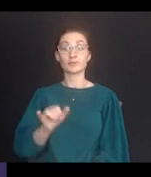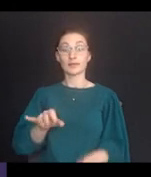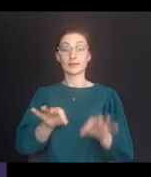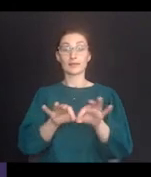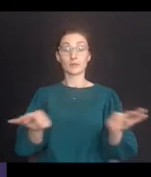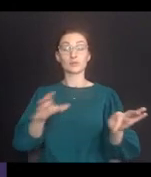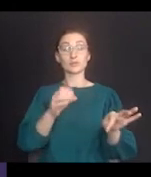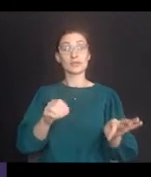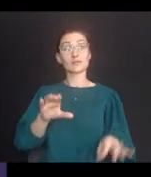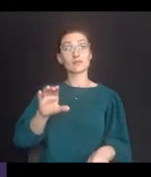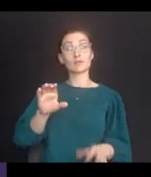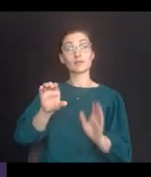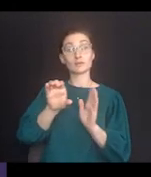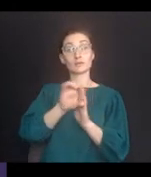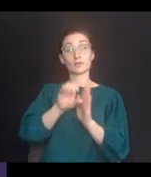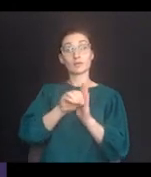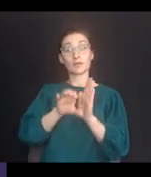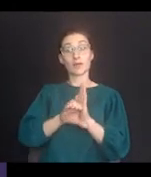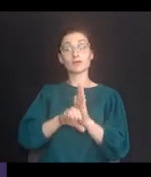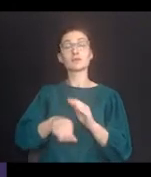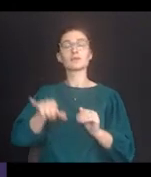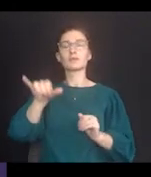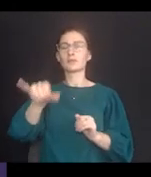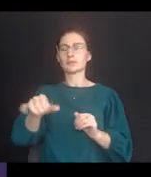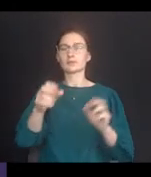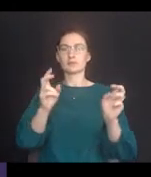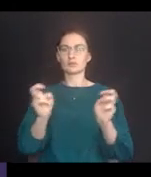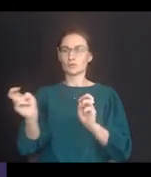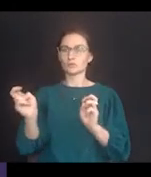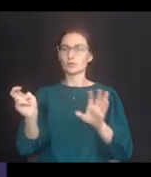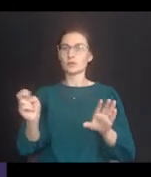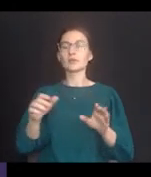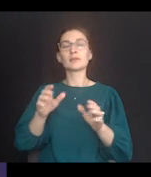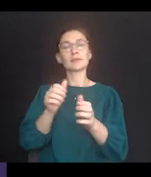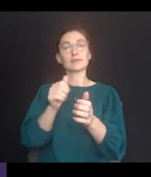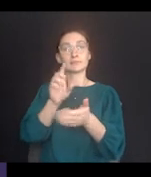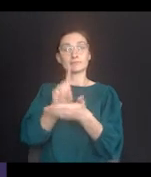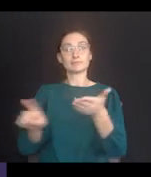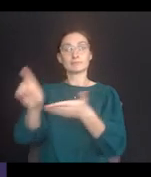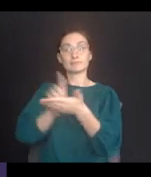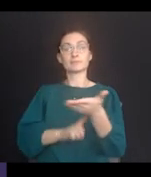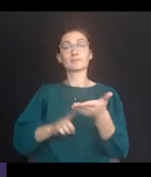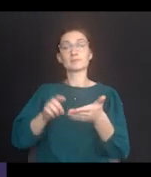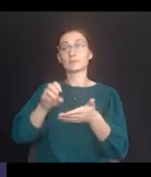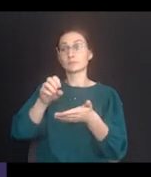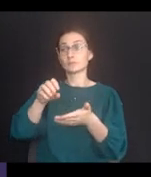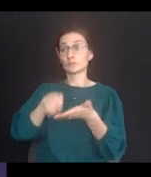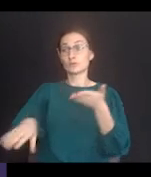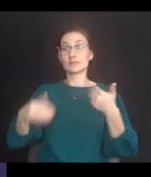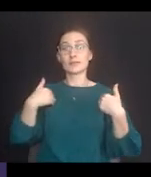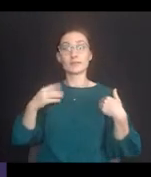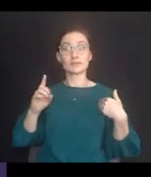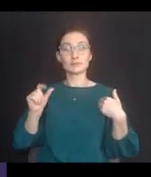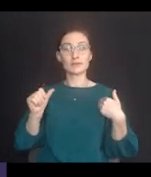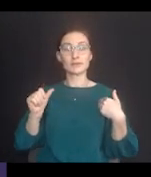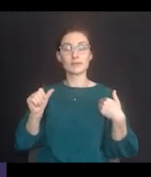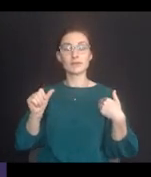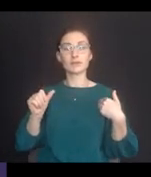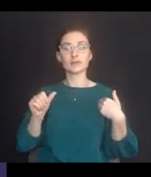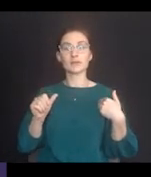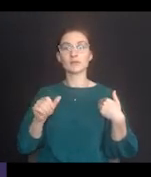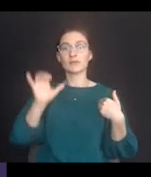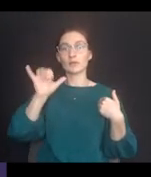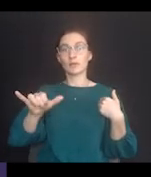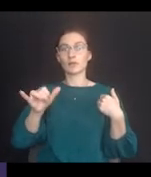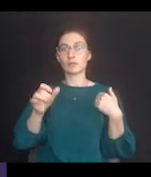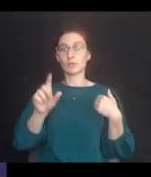The language in the Code of Conduct is problematic because it is exclusionary to children with disabilities that may need supervision beyond what